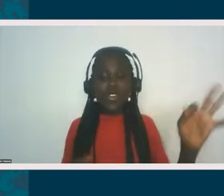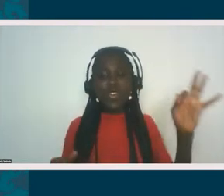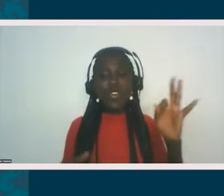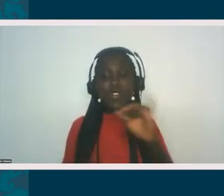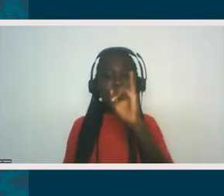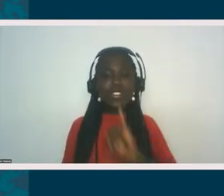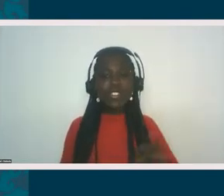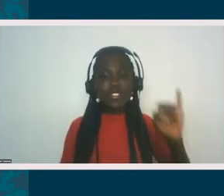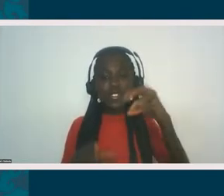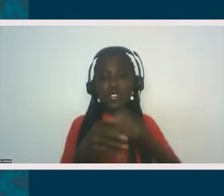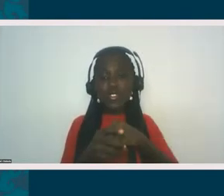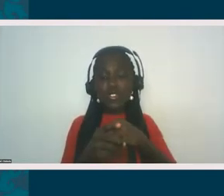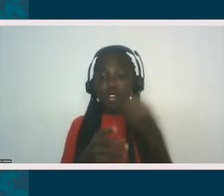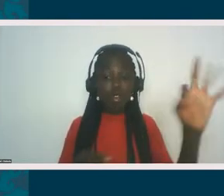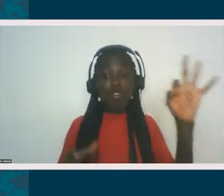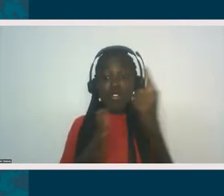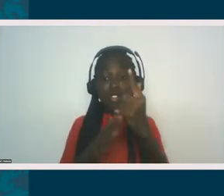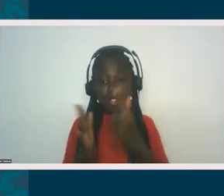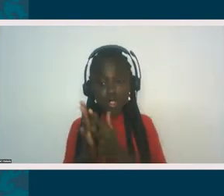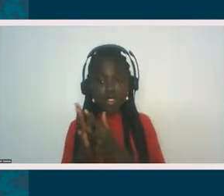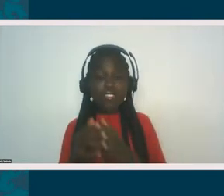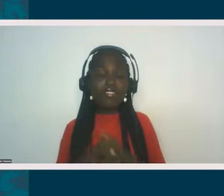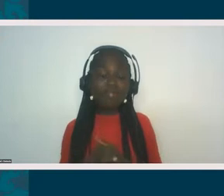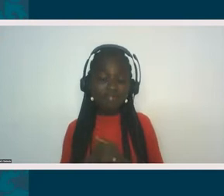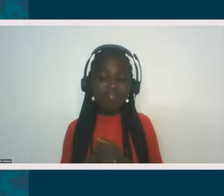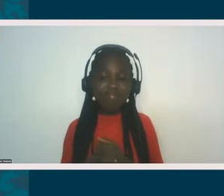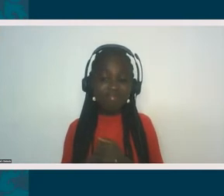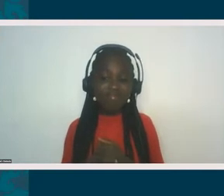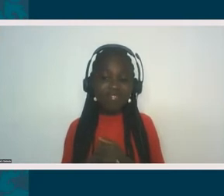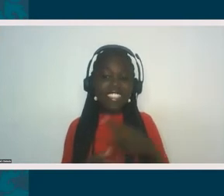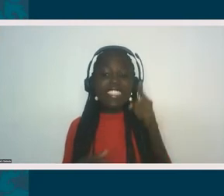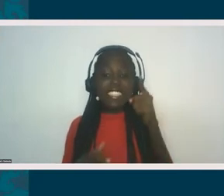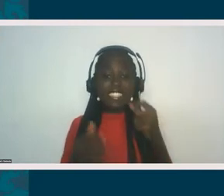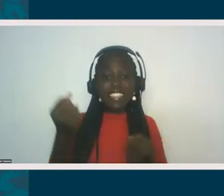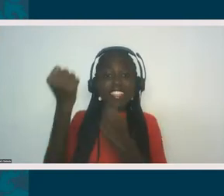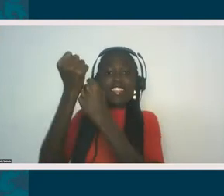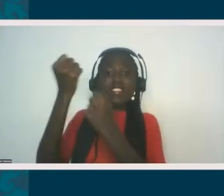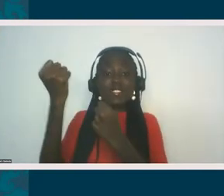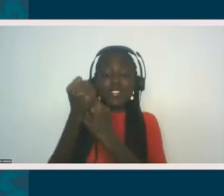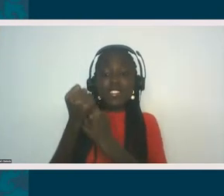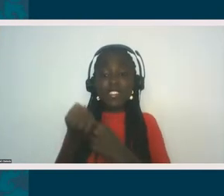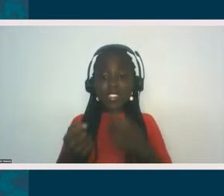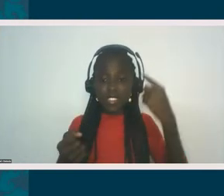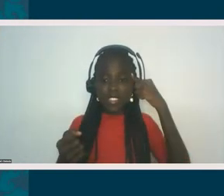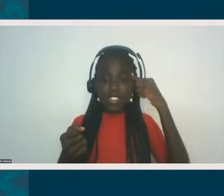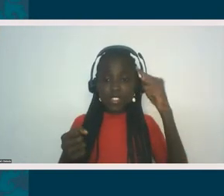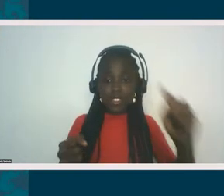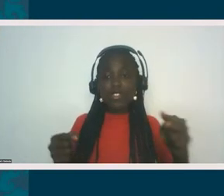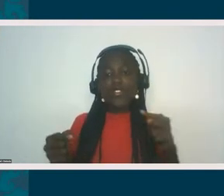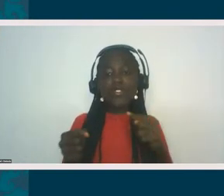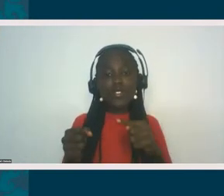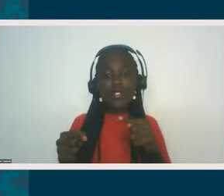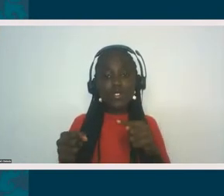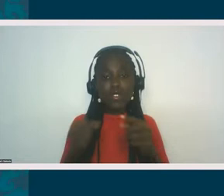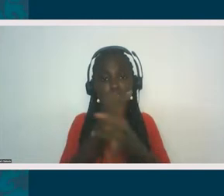in Jamaica. She's the coordinator with the advocacy network, key group pushing for Republican, Republicanism in Jamaica.